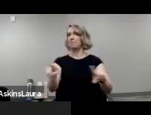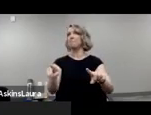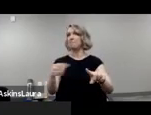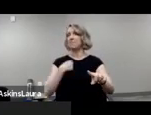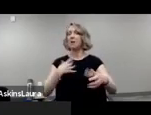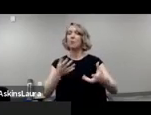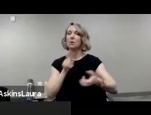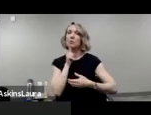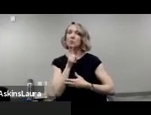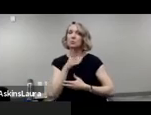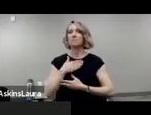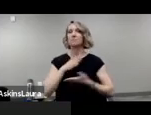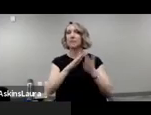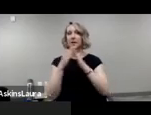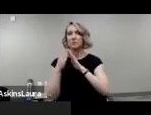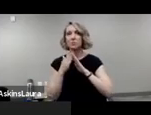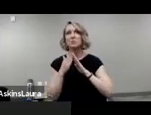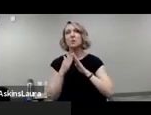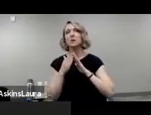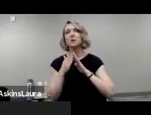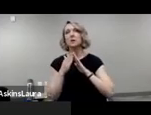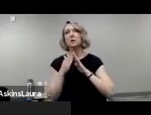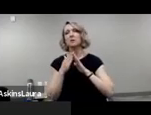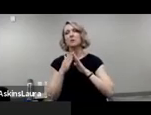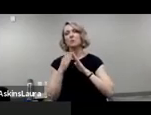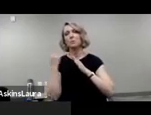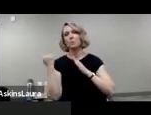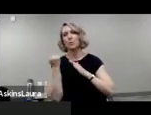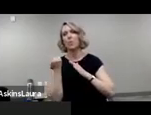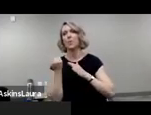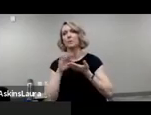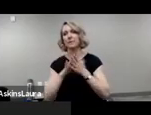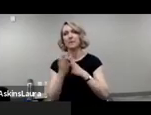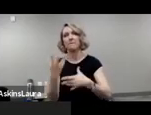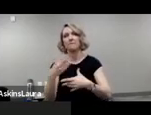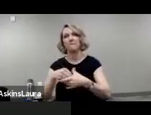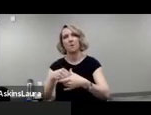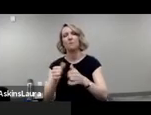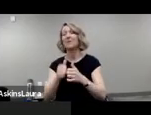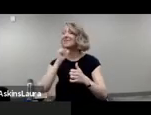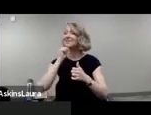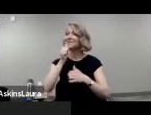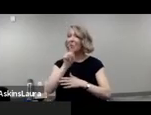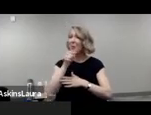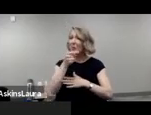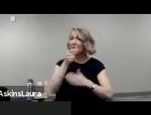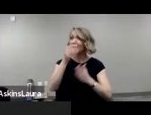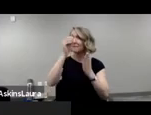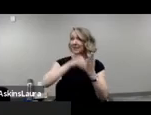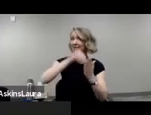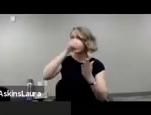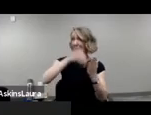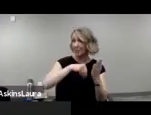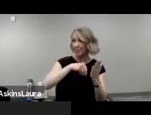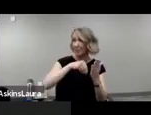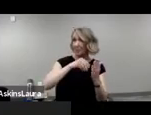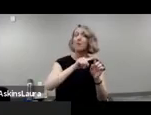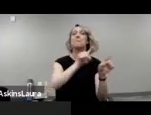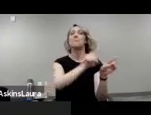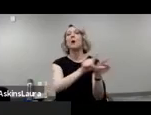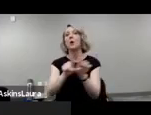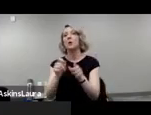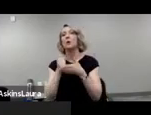my community would be a part of not only filling out, but helping